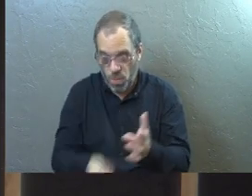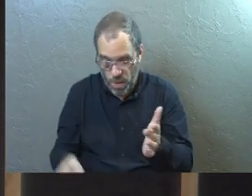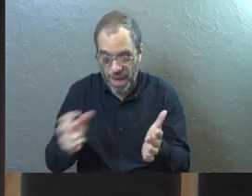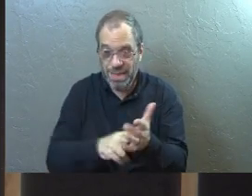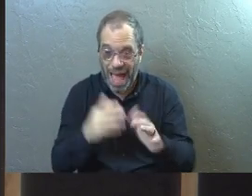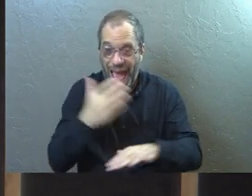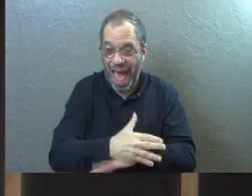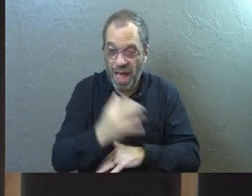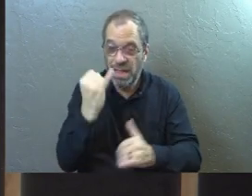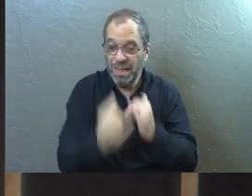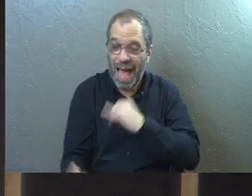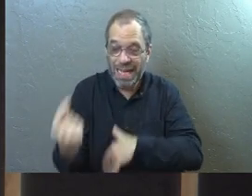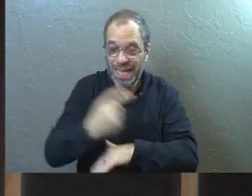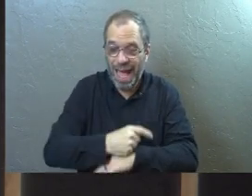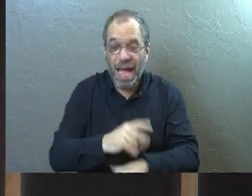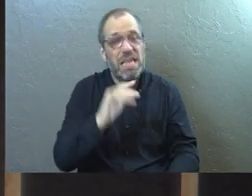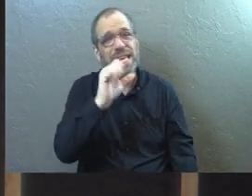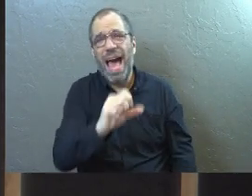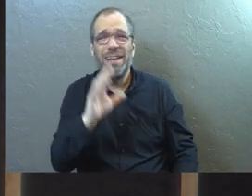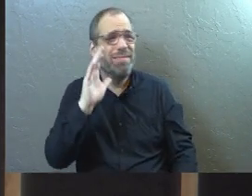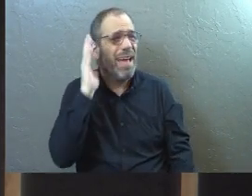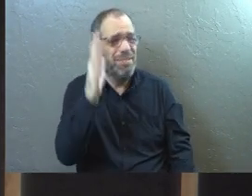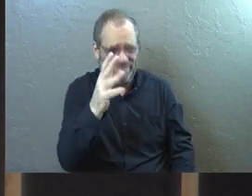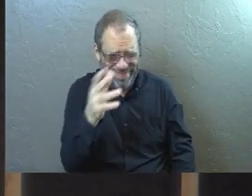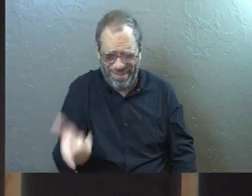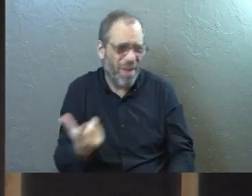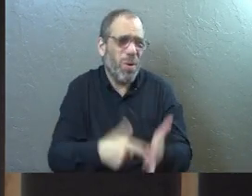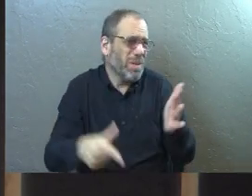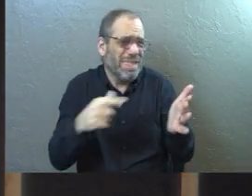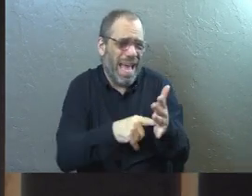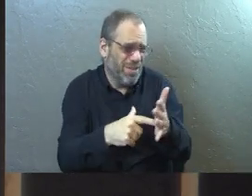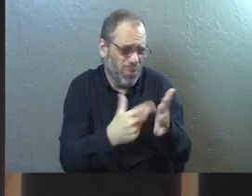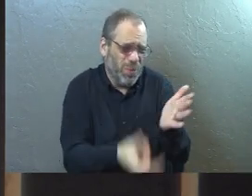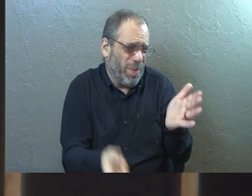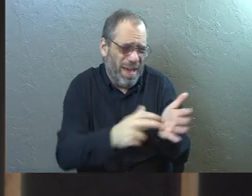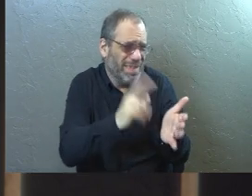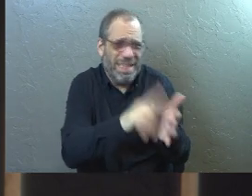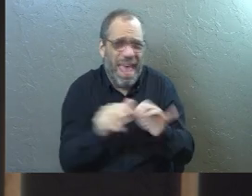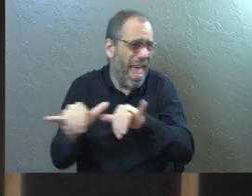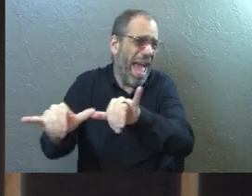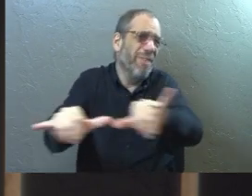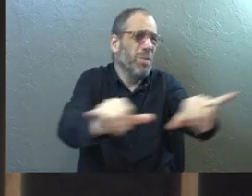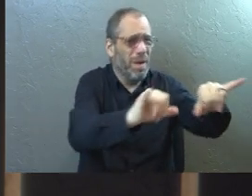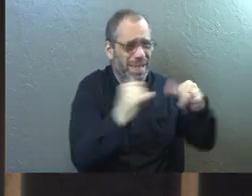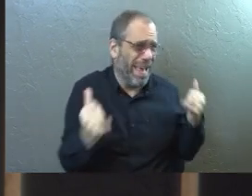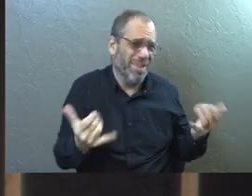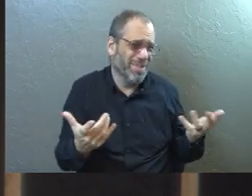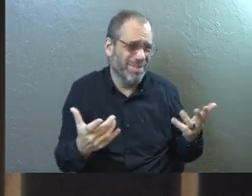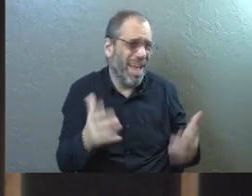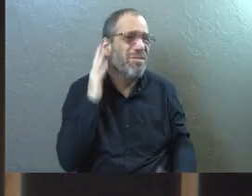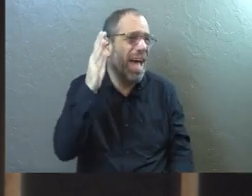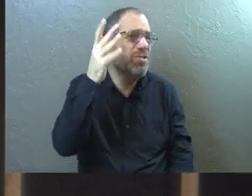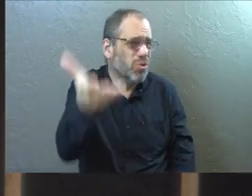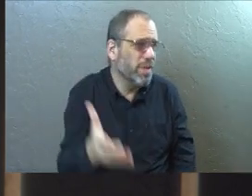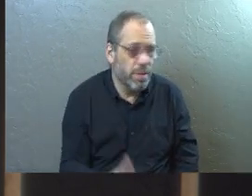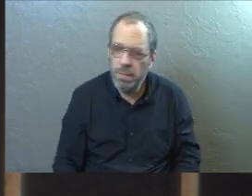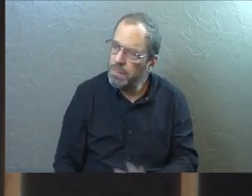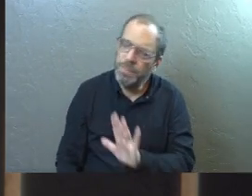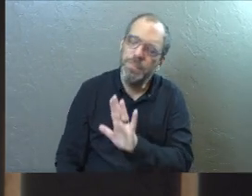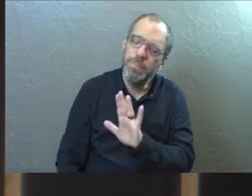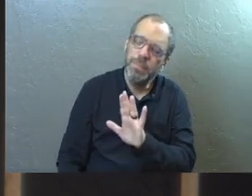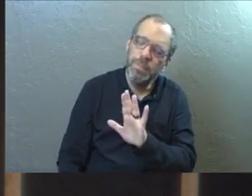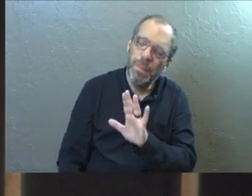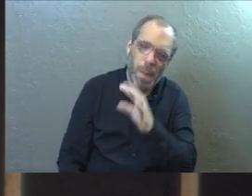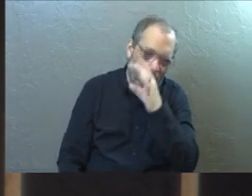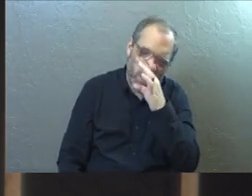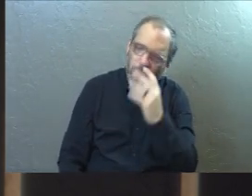rises at the last day. She's like, yeah, eventually. I get it, Jesus. Eventually. Jesus told her,